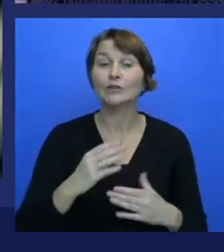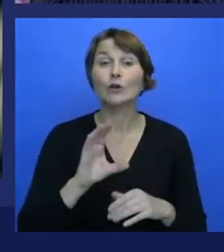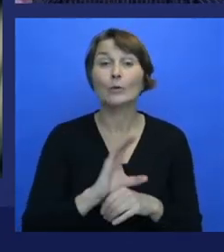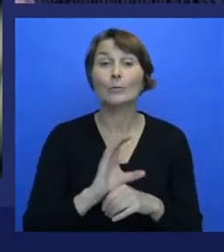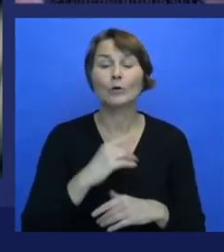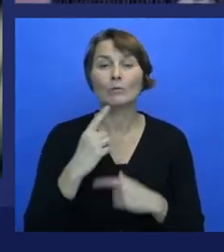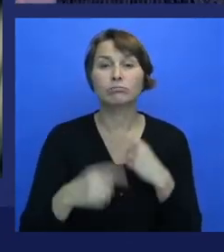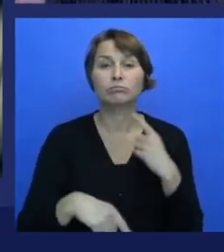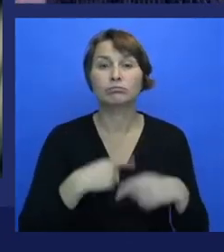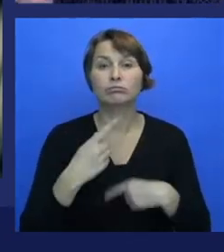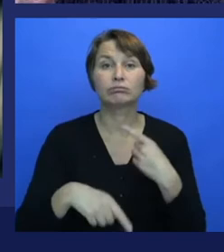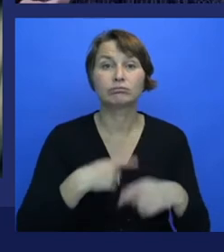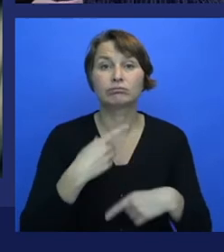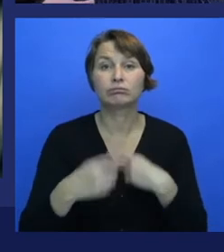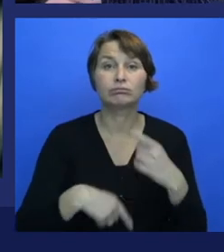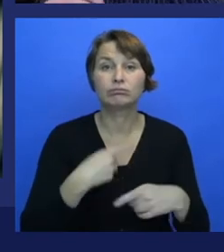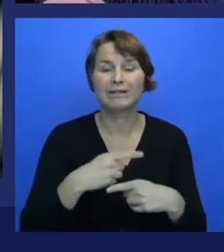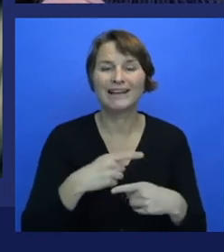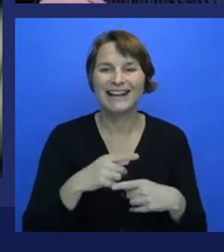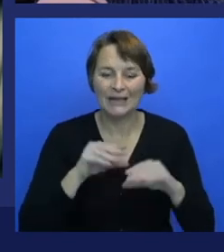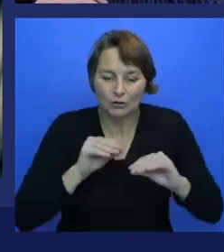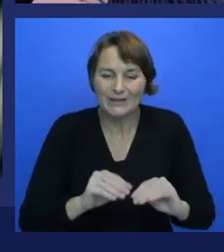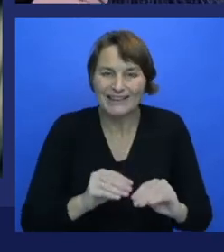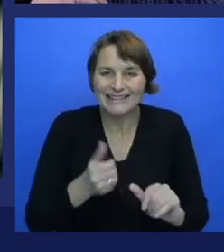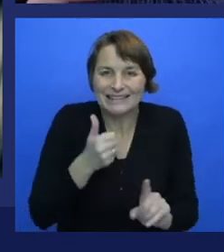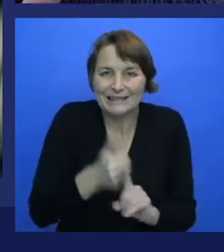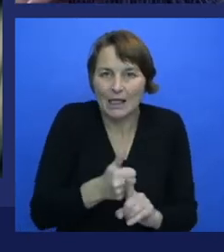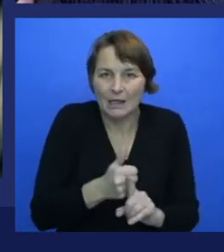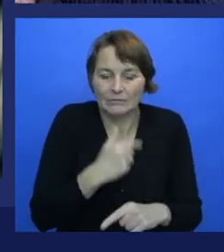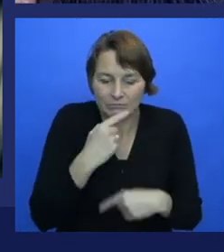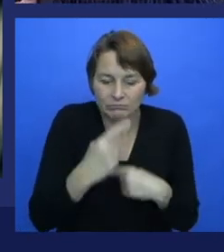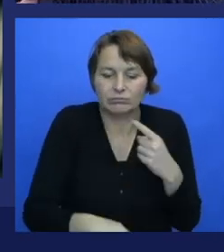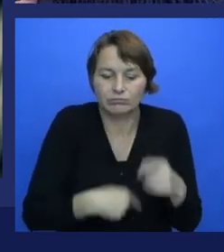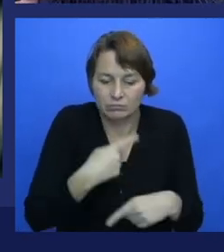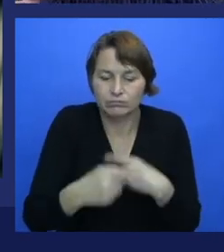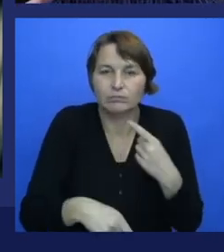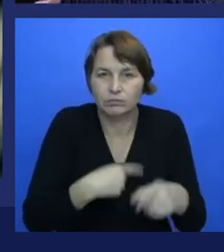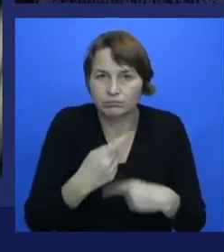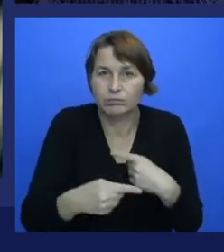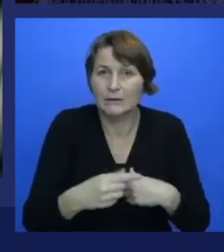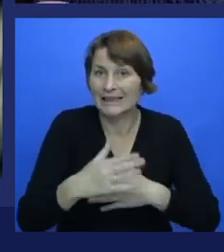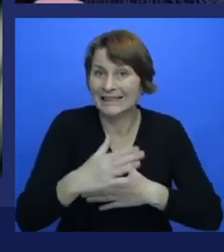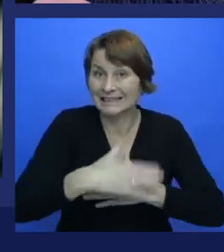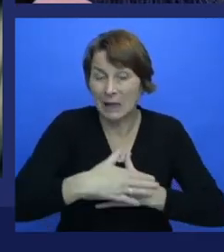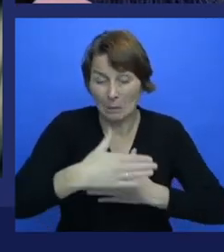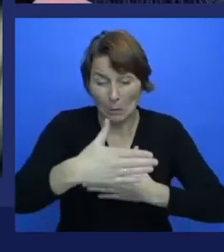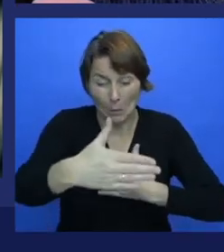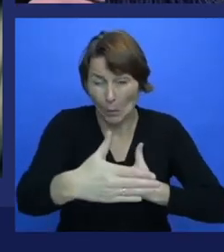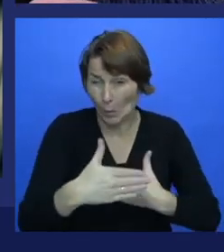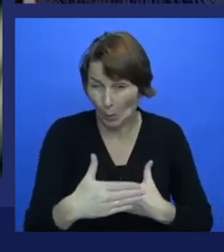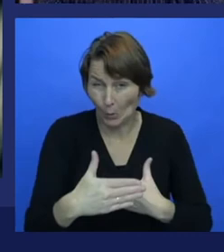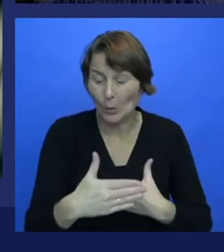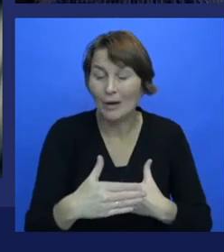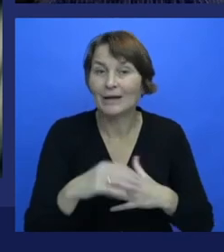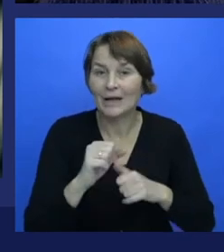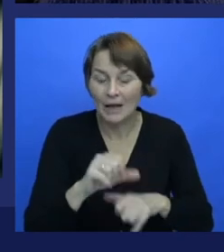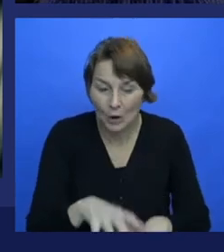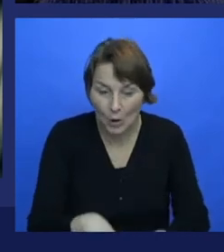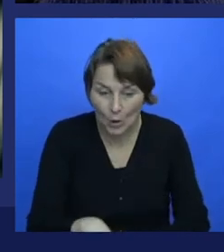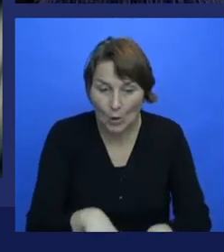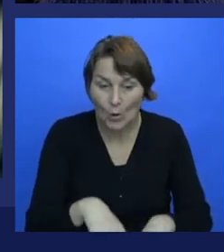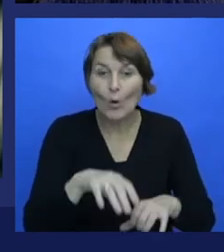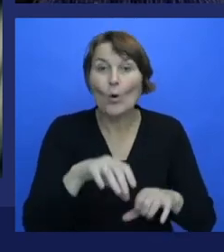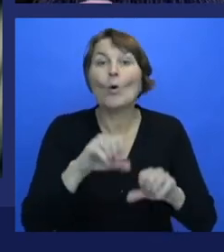games the way you would typically train a model. And so that in that short amount of time, it was able to beat AlphaGo